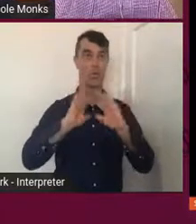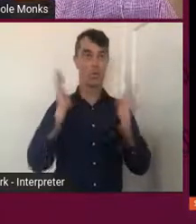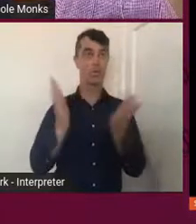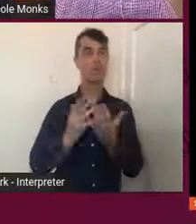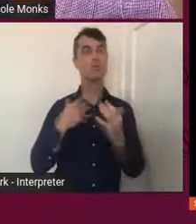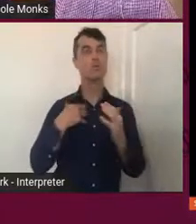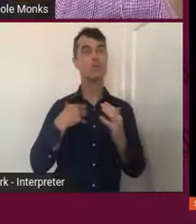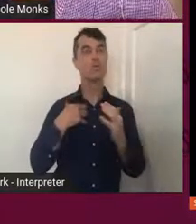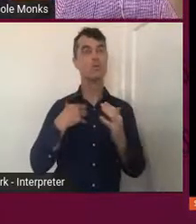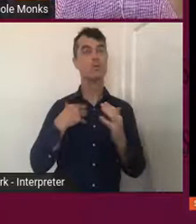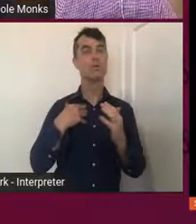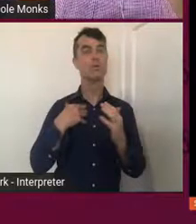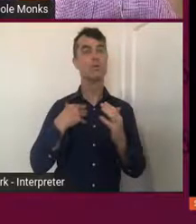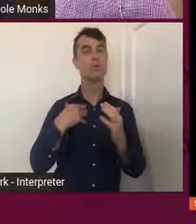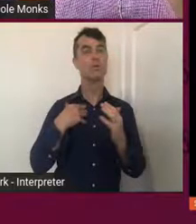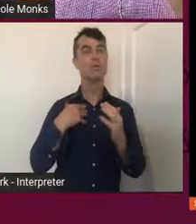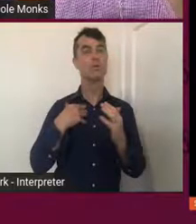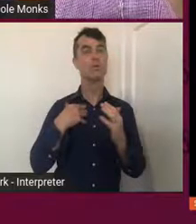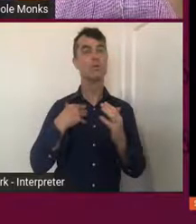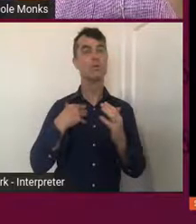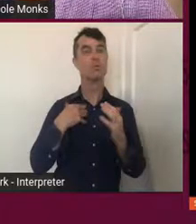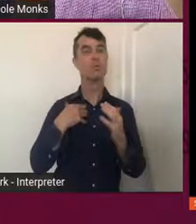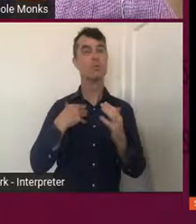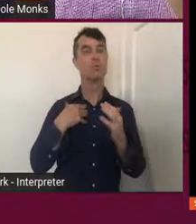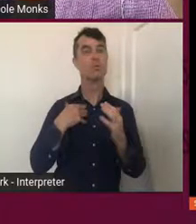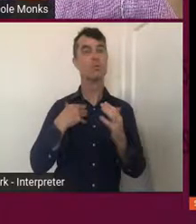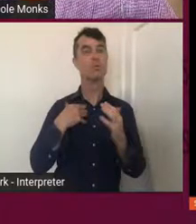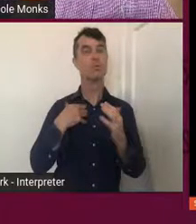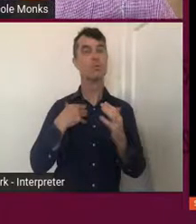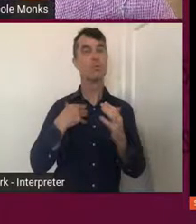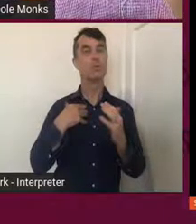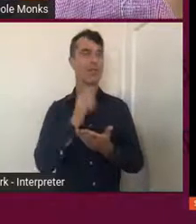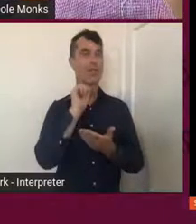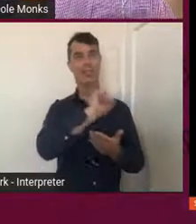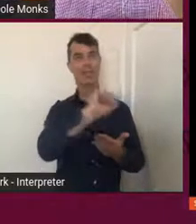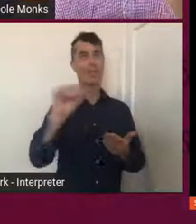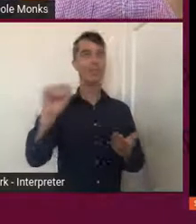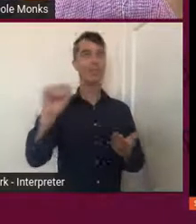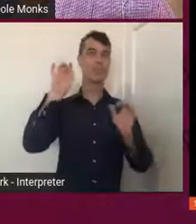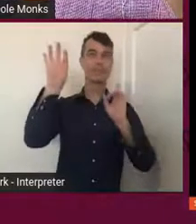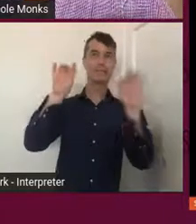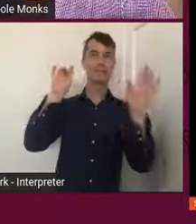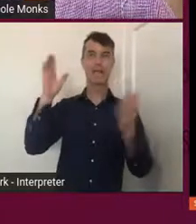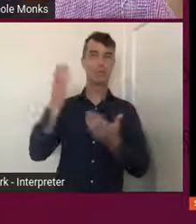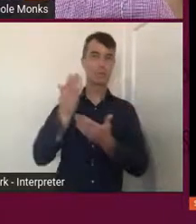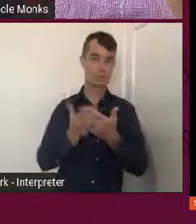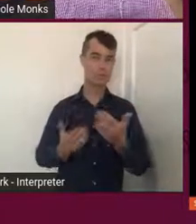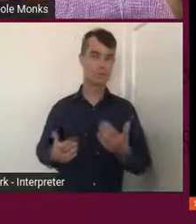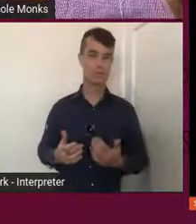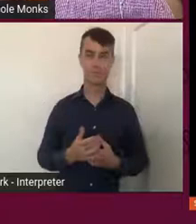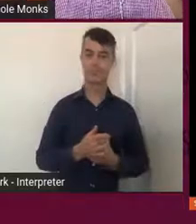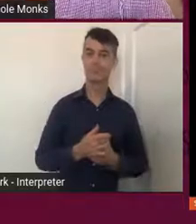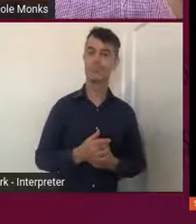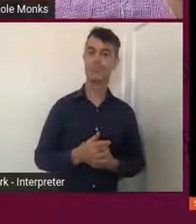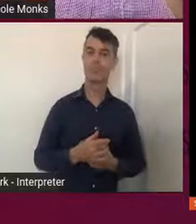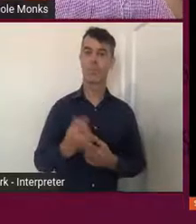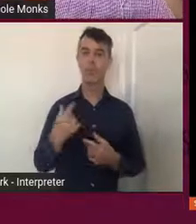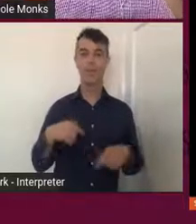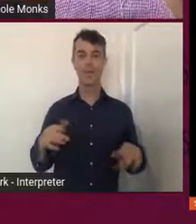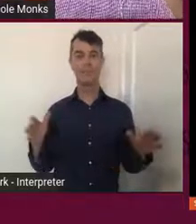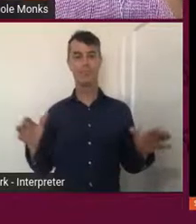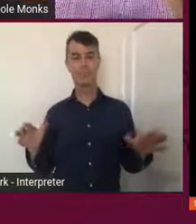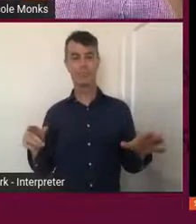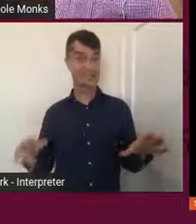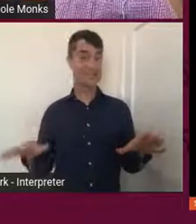and people who are happy to share their star stories. And we activated this